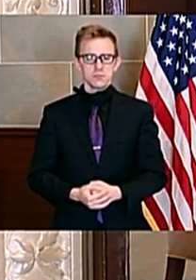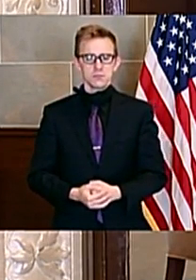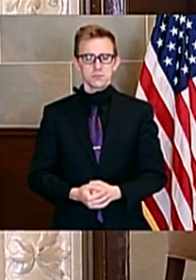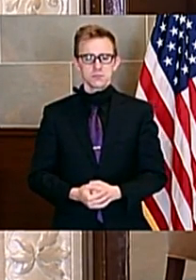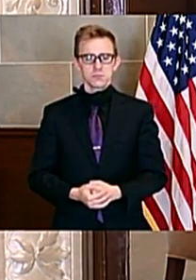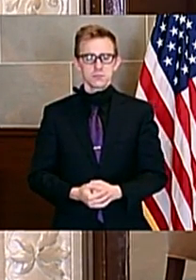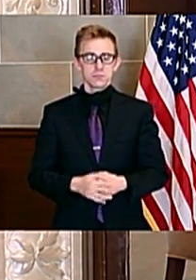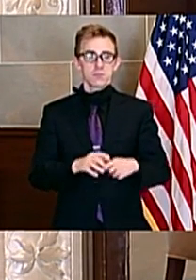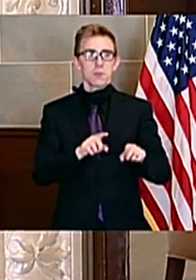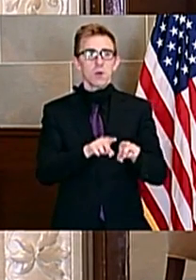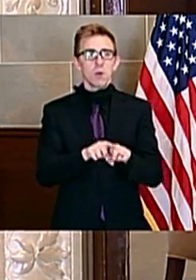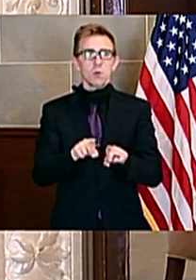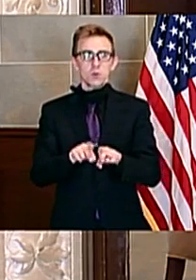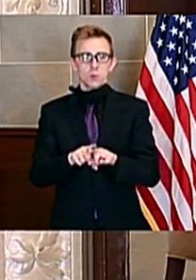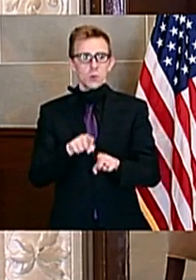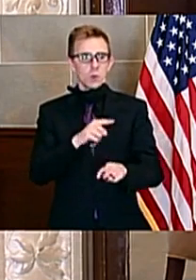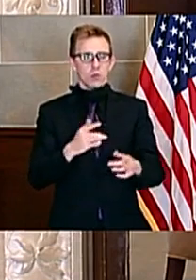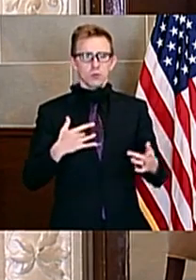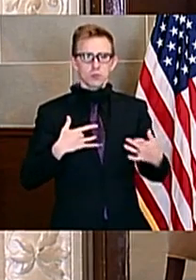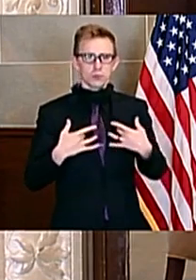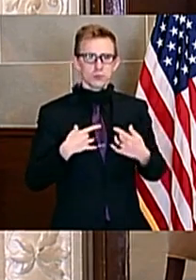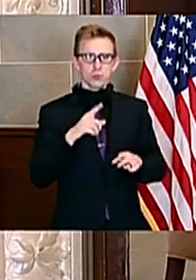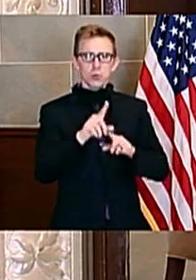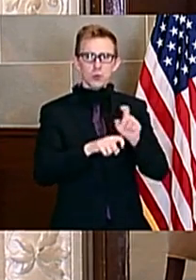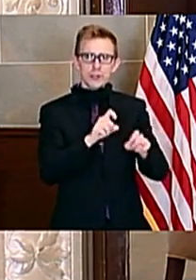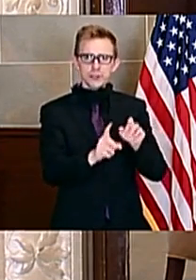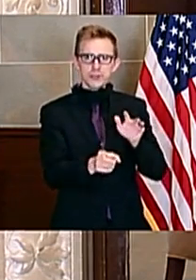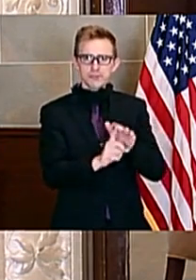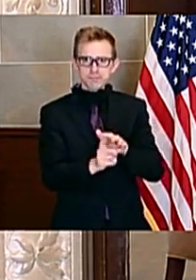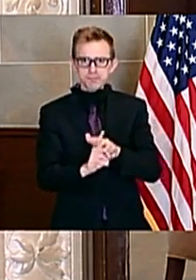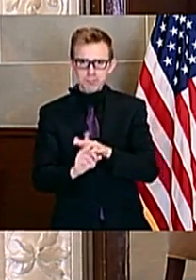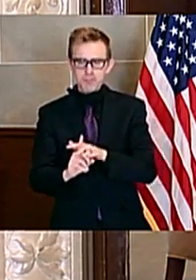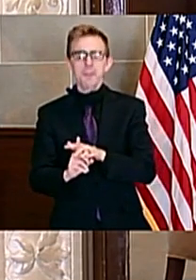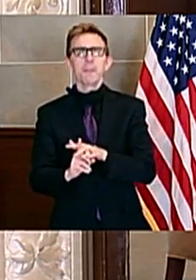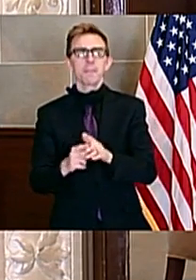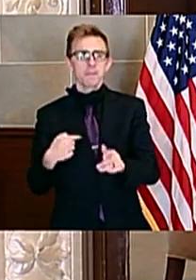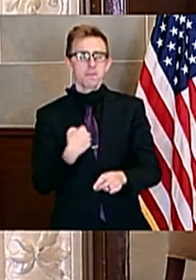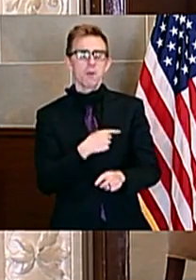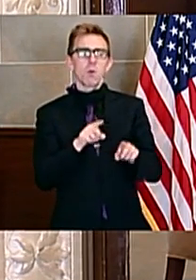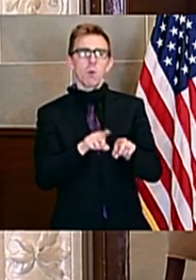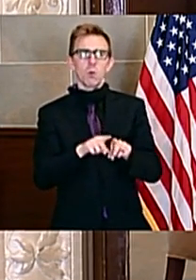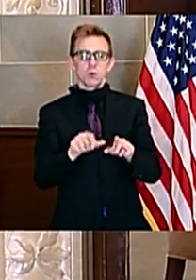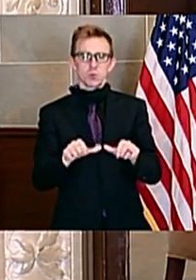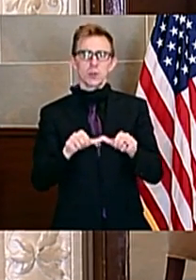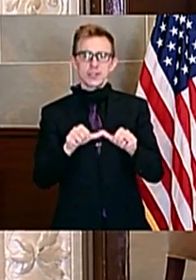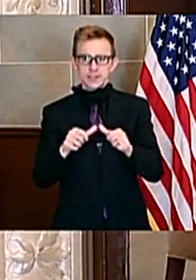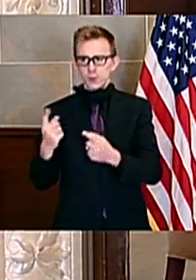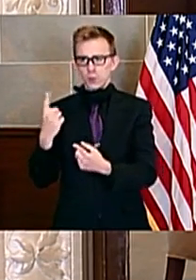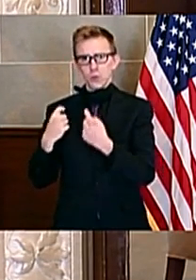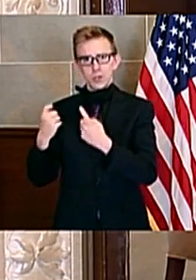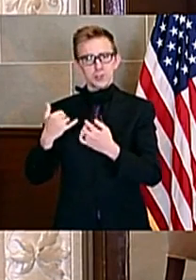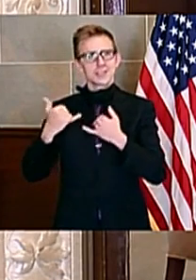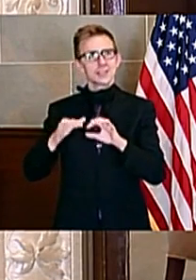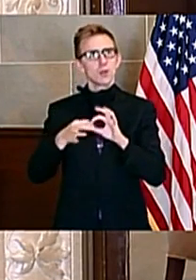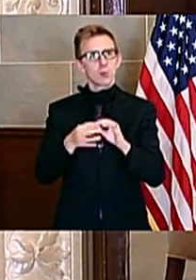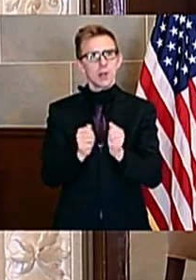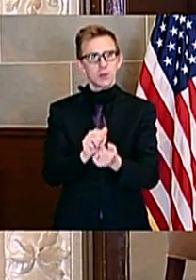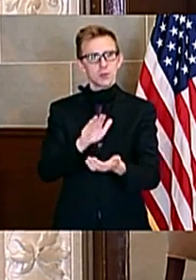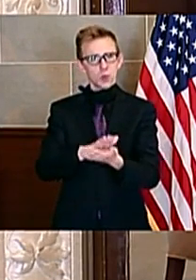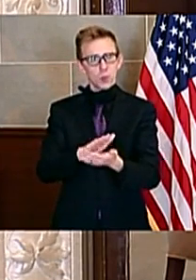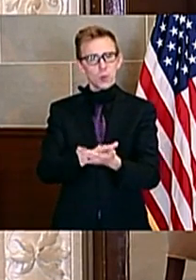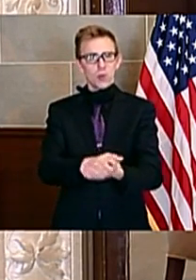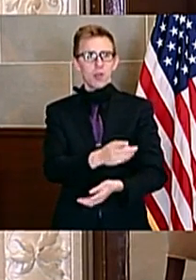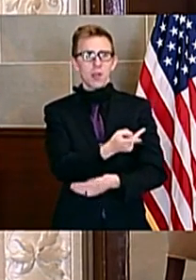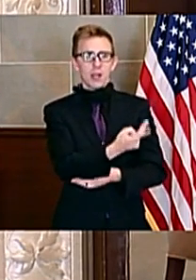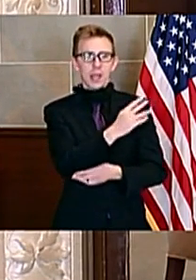Also, in addition to concerns and questions that have been coming up, we've also continued to get questions regarding schools, both